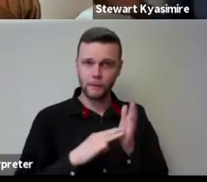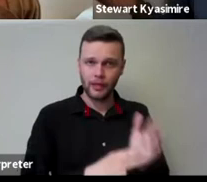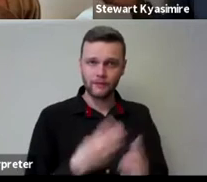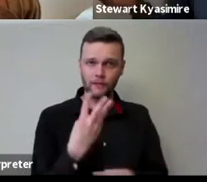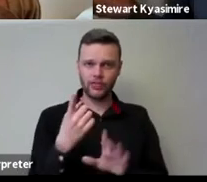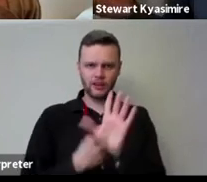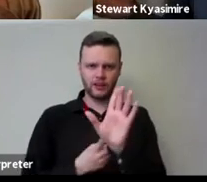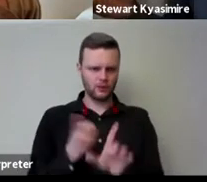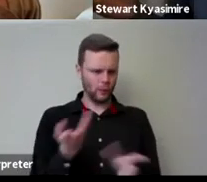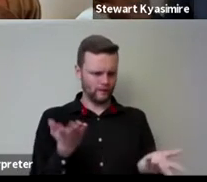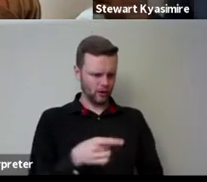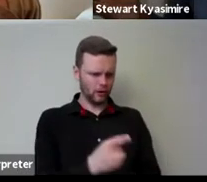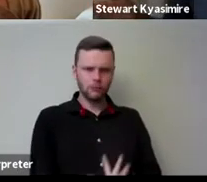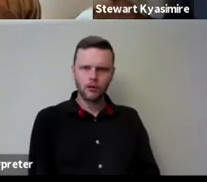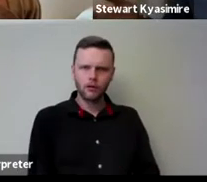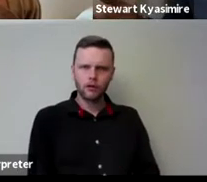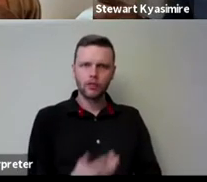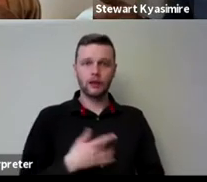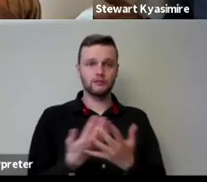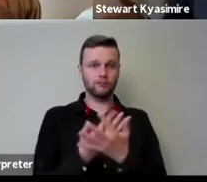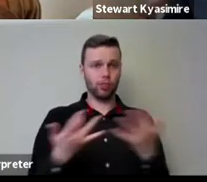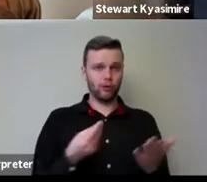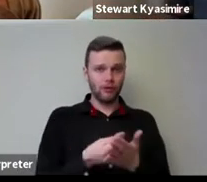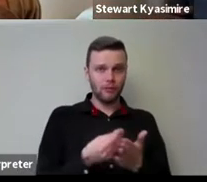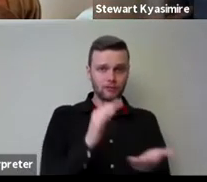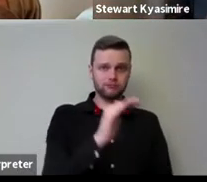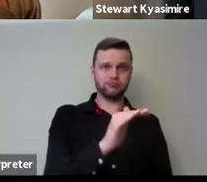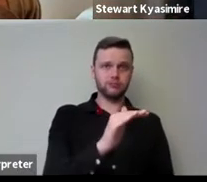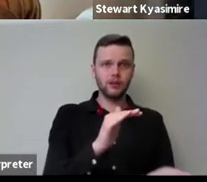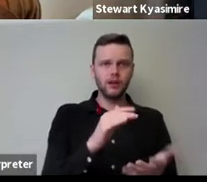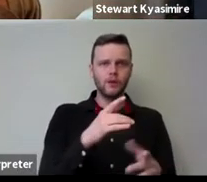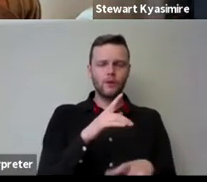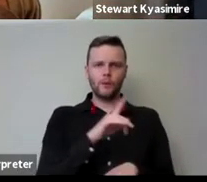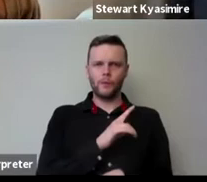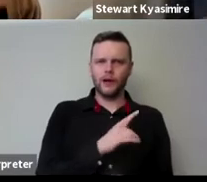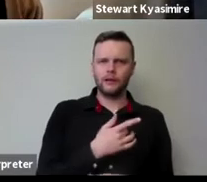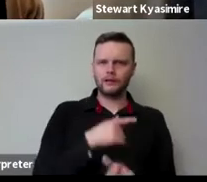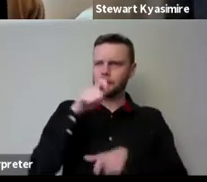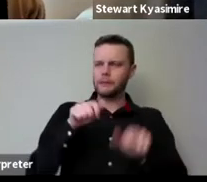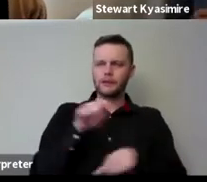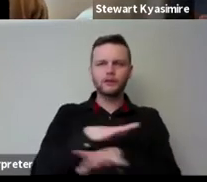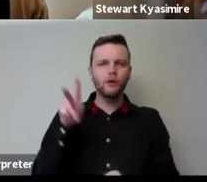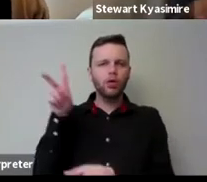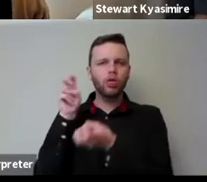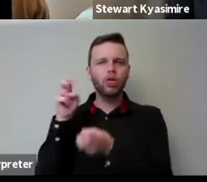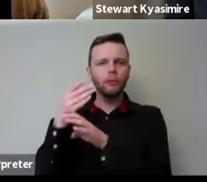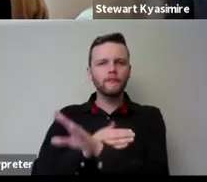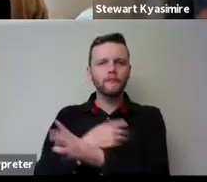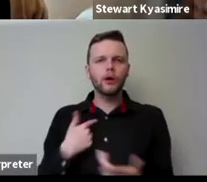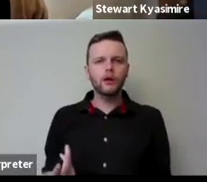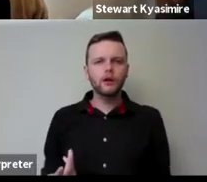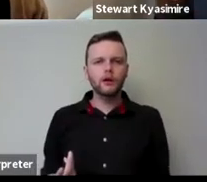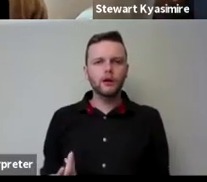where did you get that from that's not it's a lot of money you know it's like why were people not listening so what's happened now